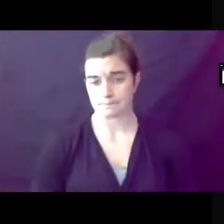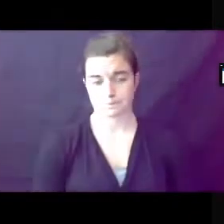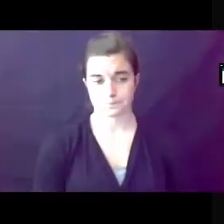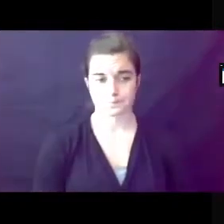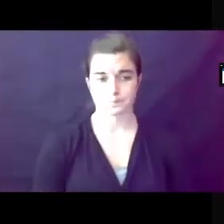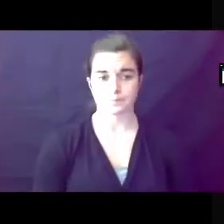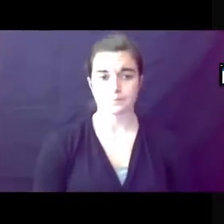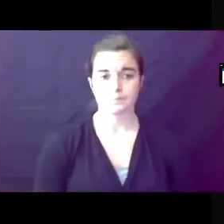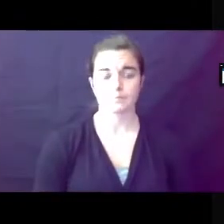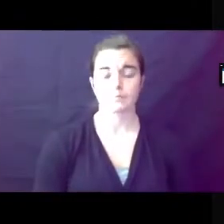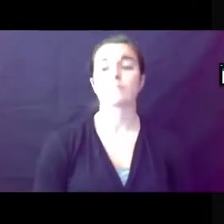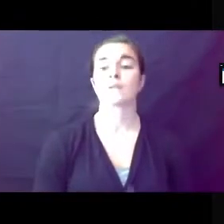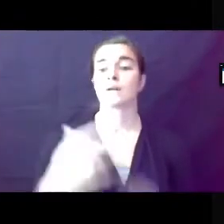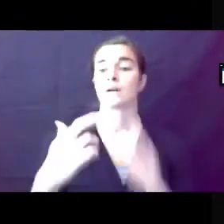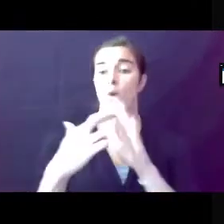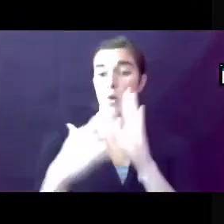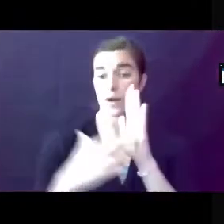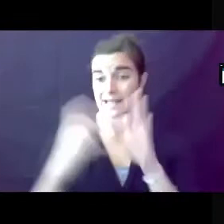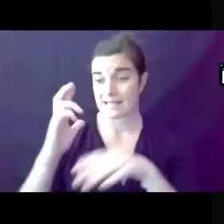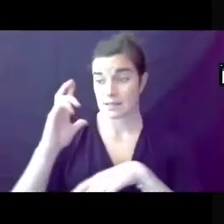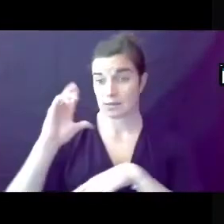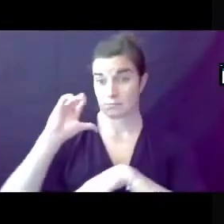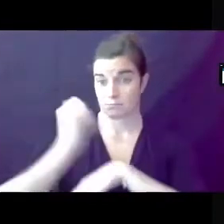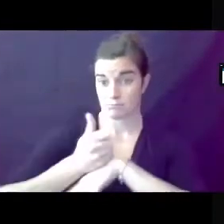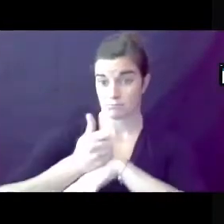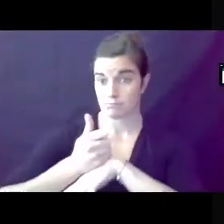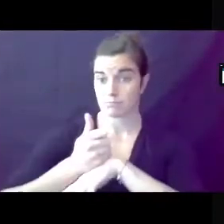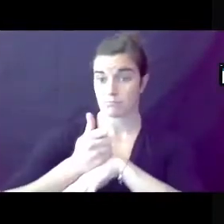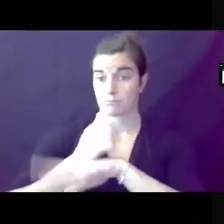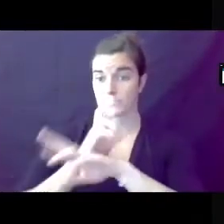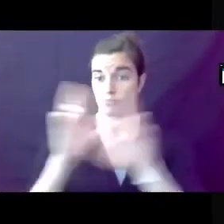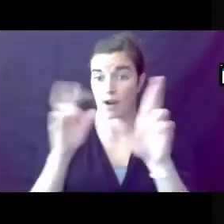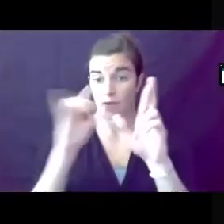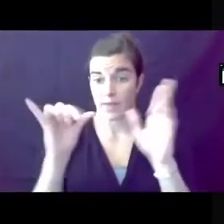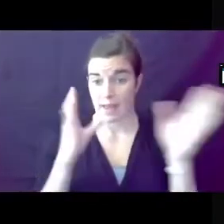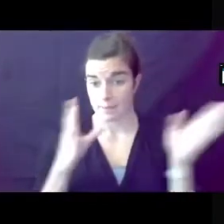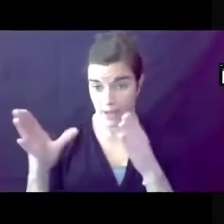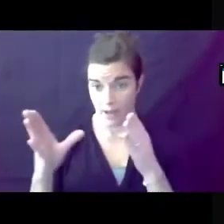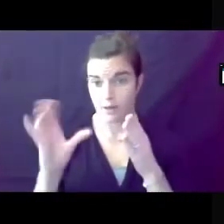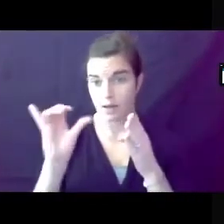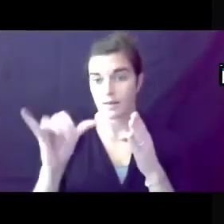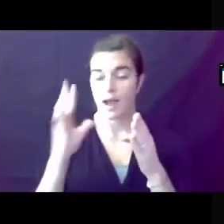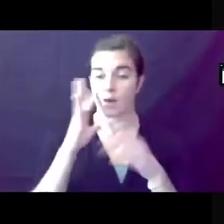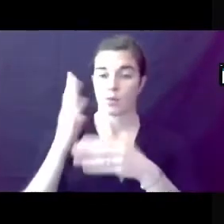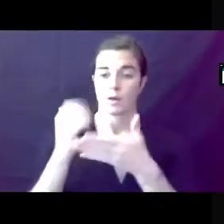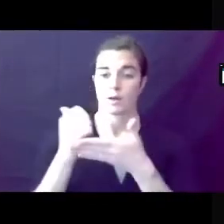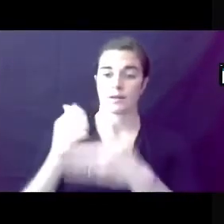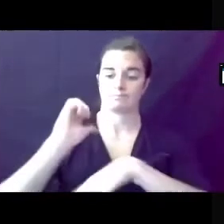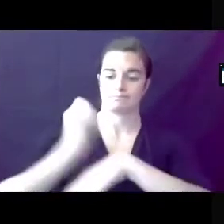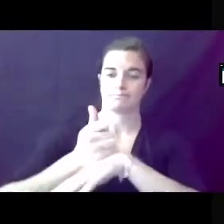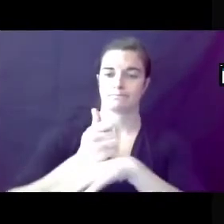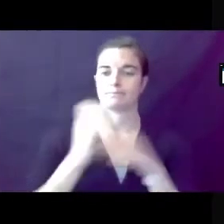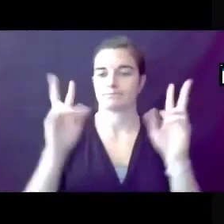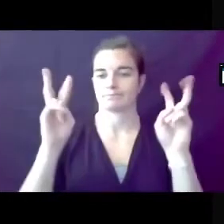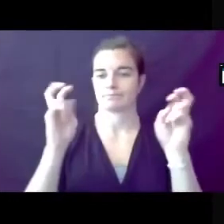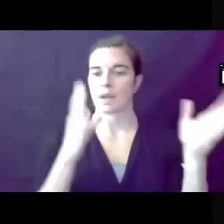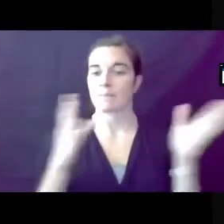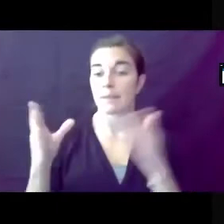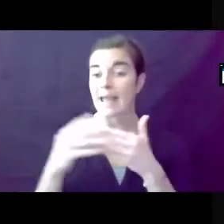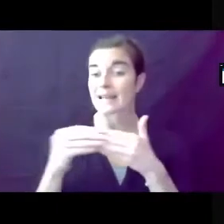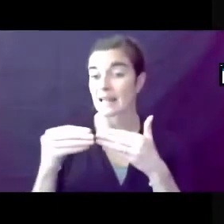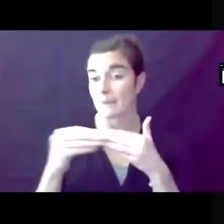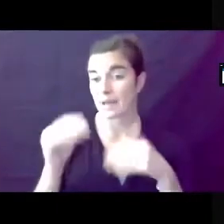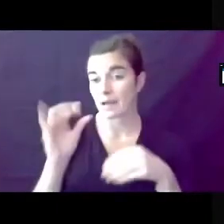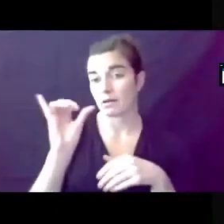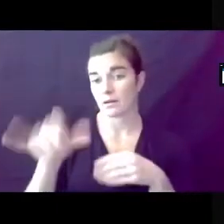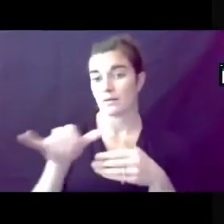Because ordinances are intended to implement the comprehensive plan, this also works to implement Plan Columbia, which has become a part of the Columbia